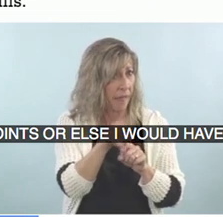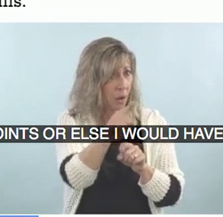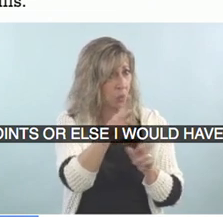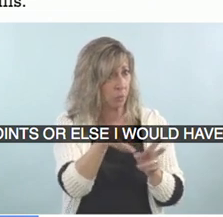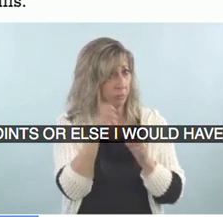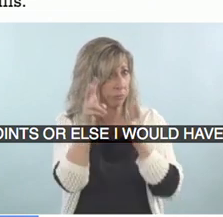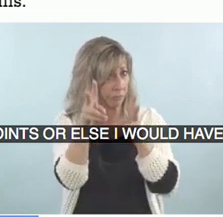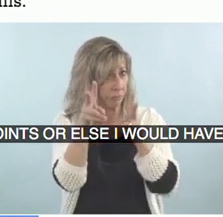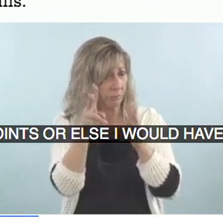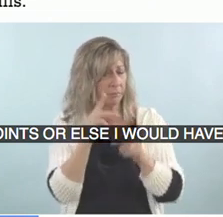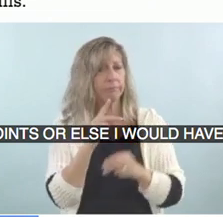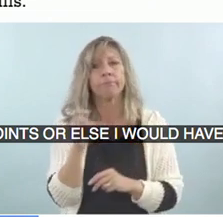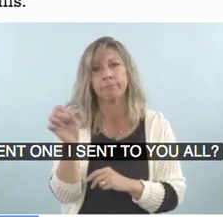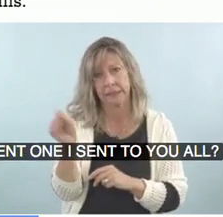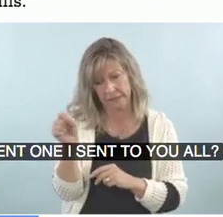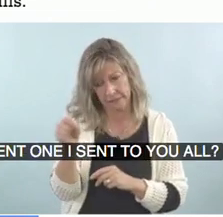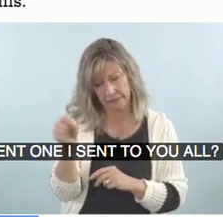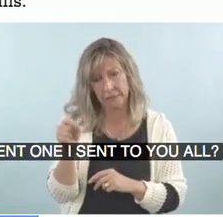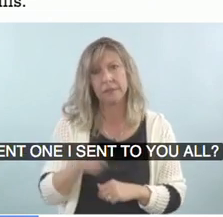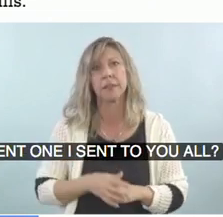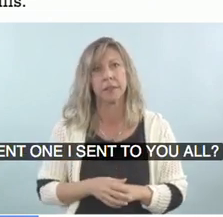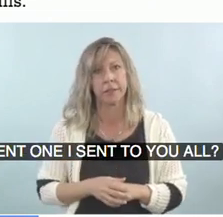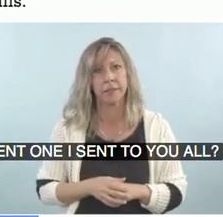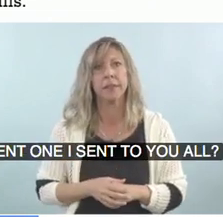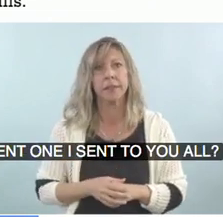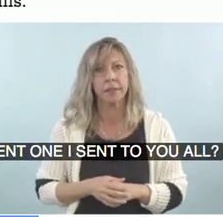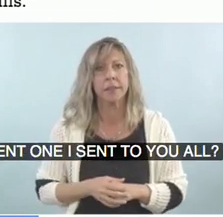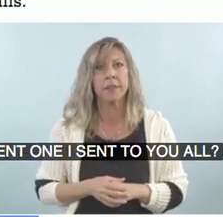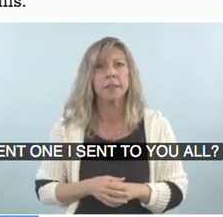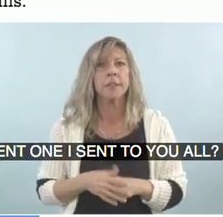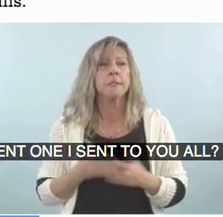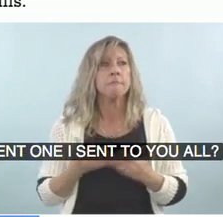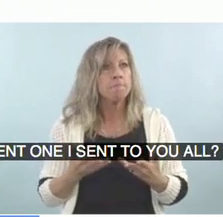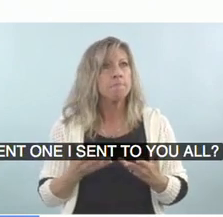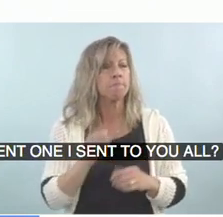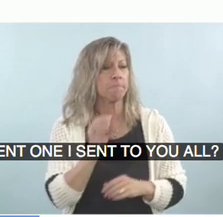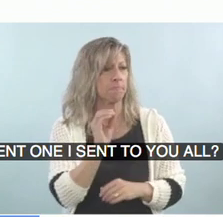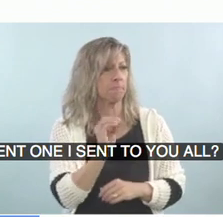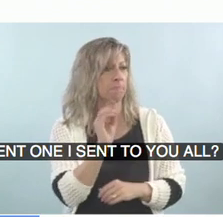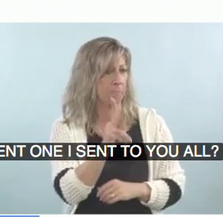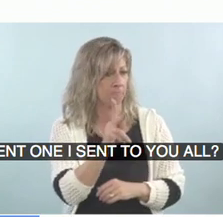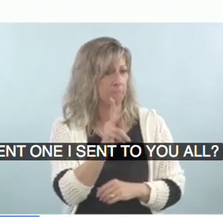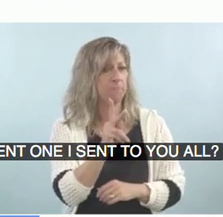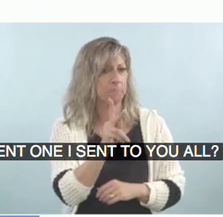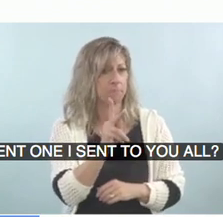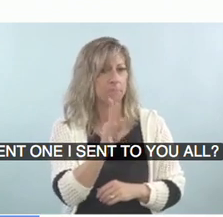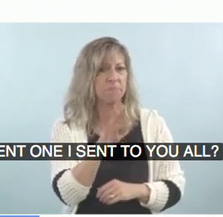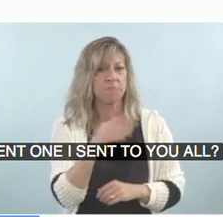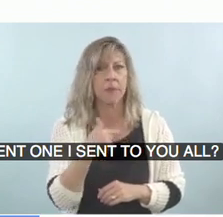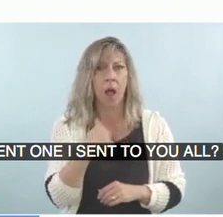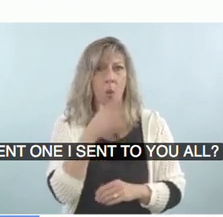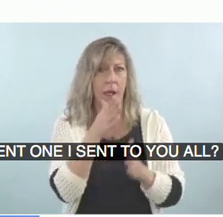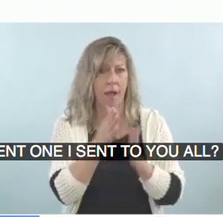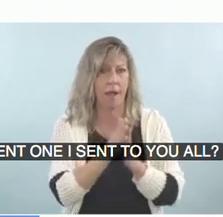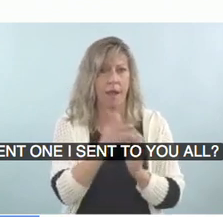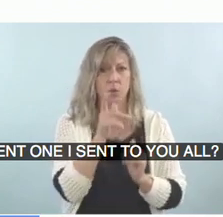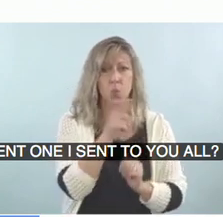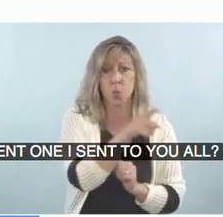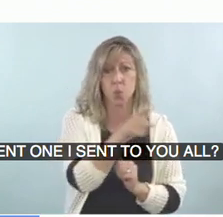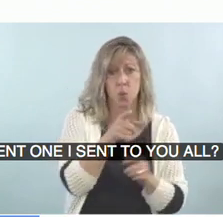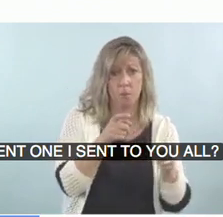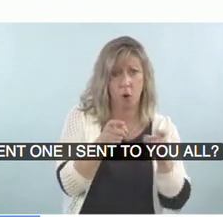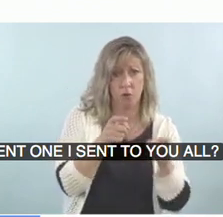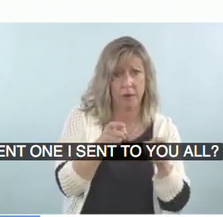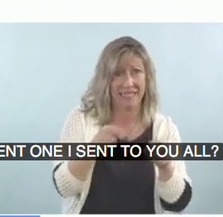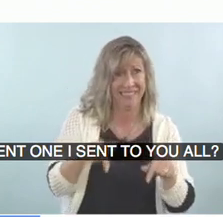Okay. Okay. Well, I'm going to have the moderators forward you all. My